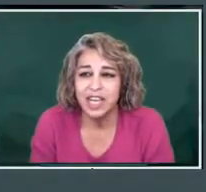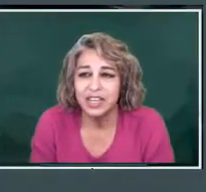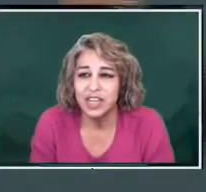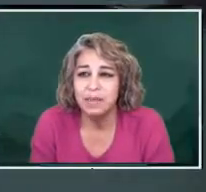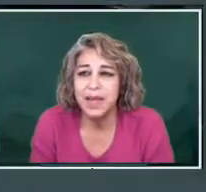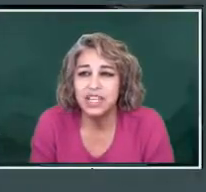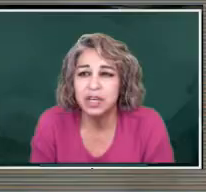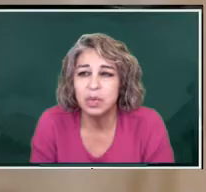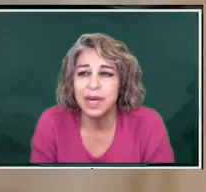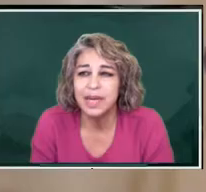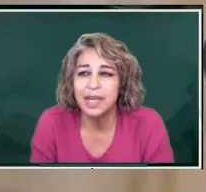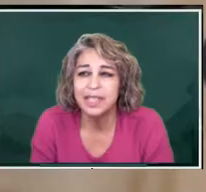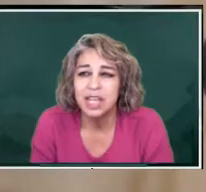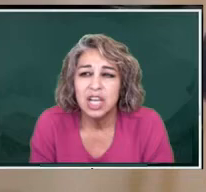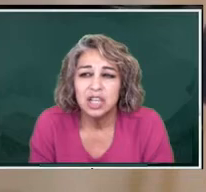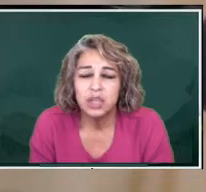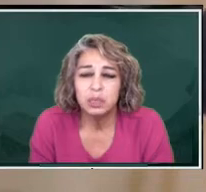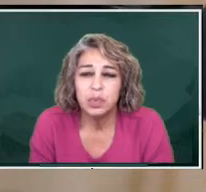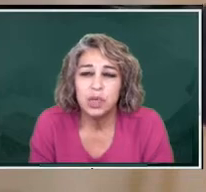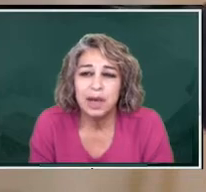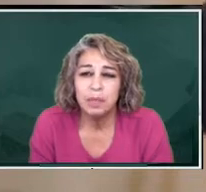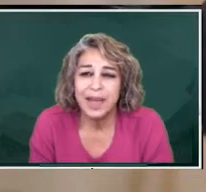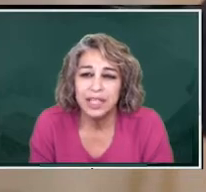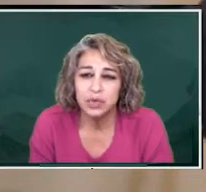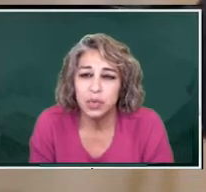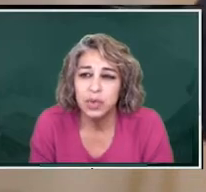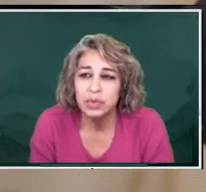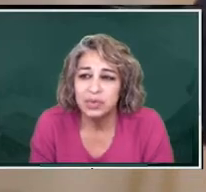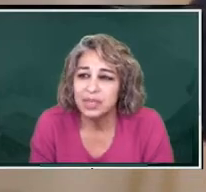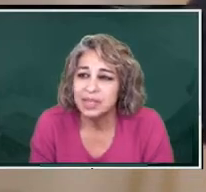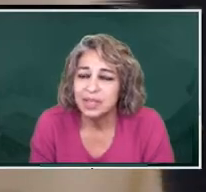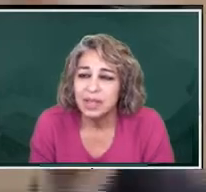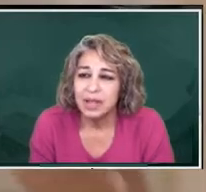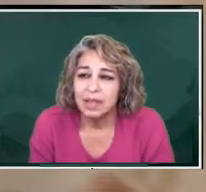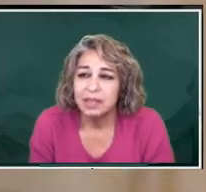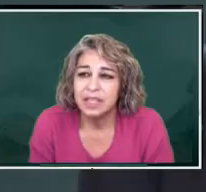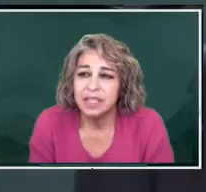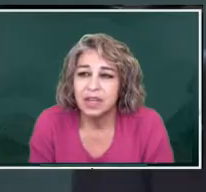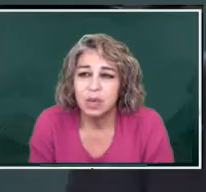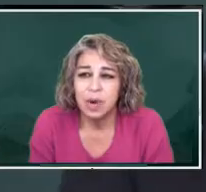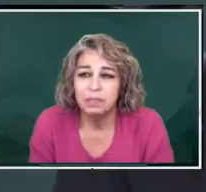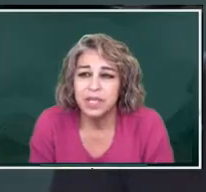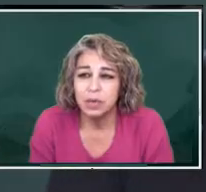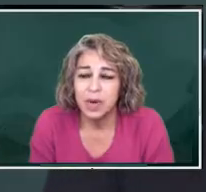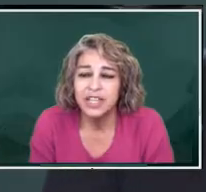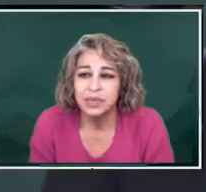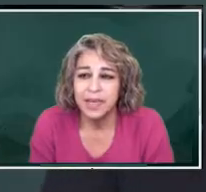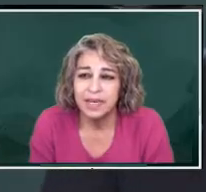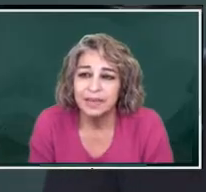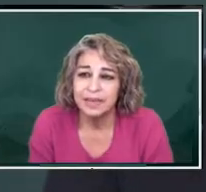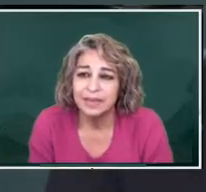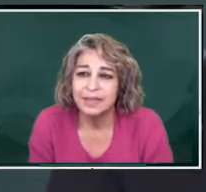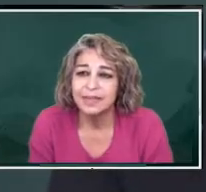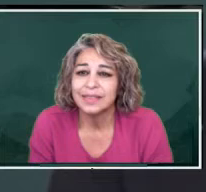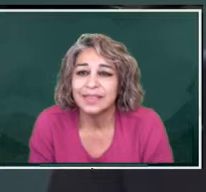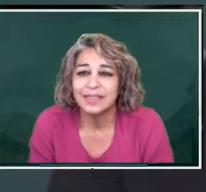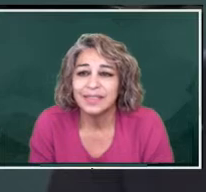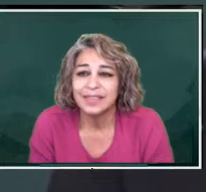change. Imagine what it is to pull out by its roots, this corrupt regimen.